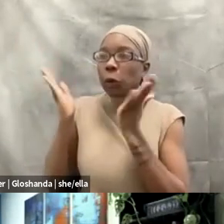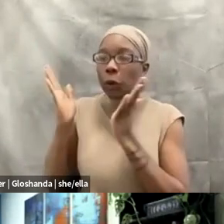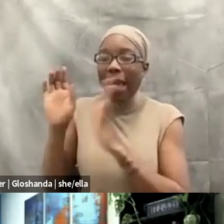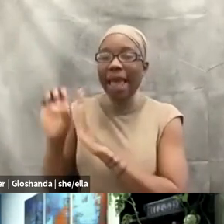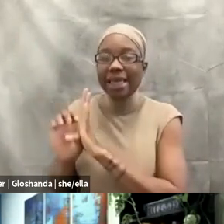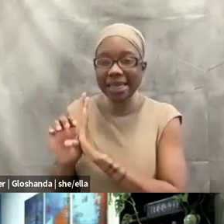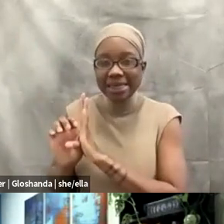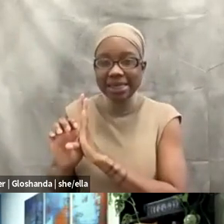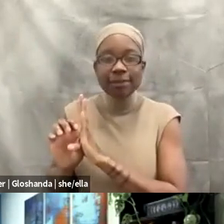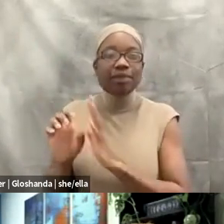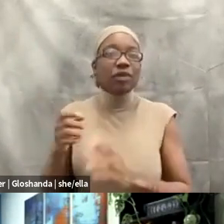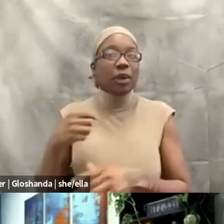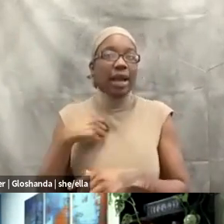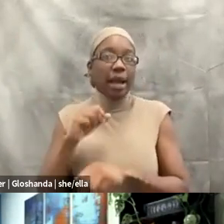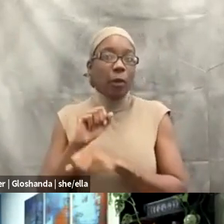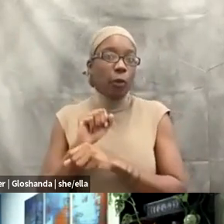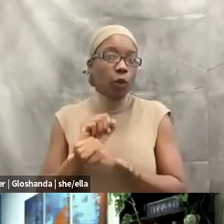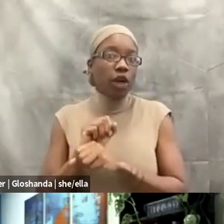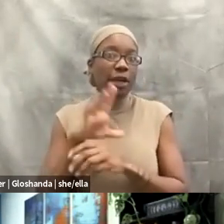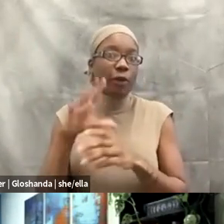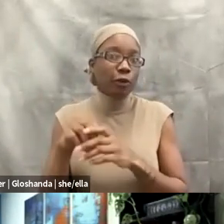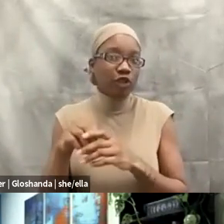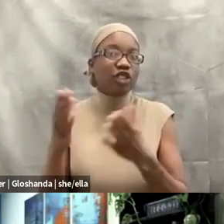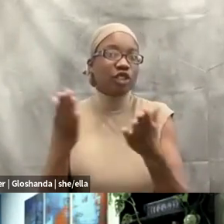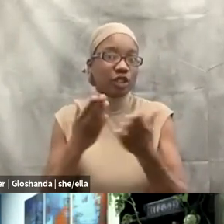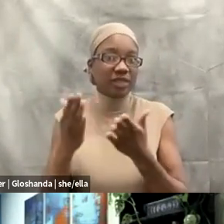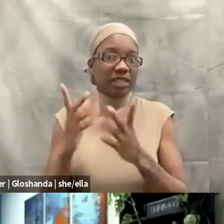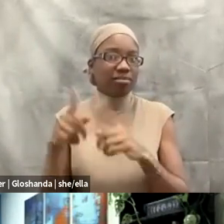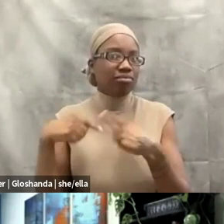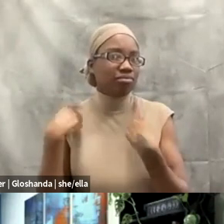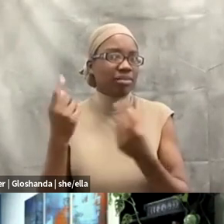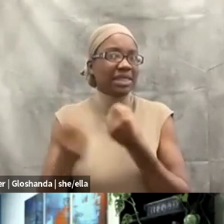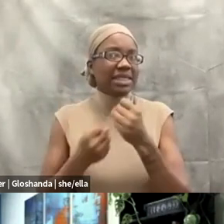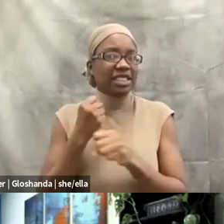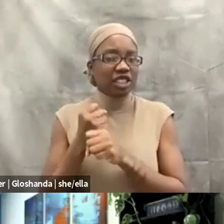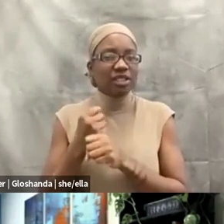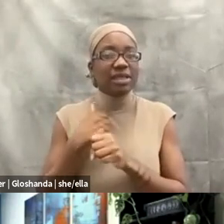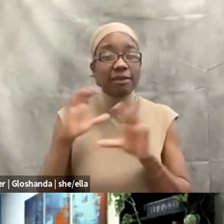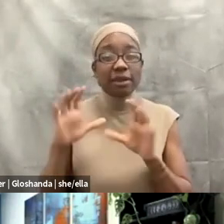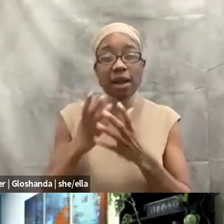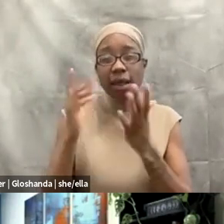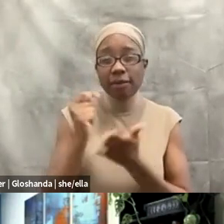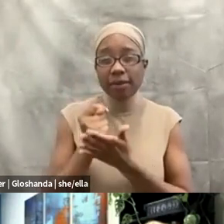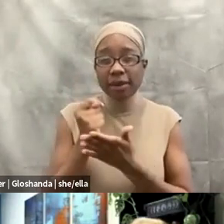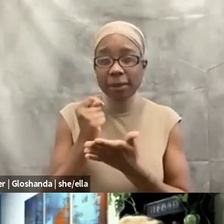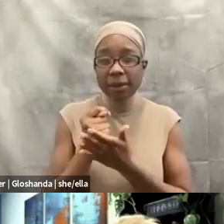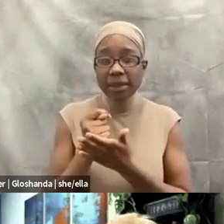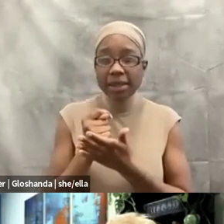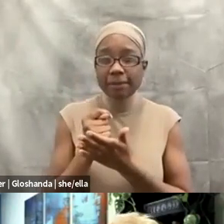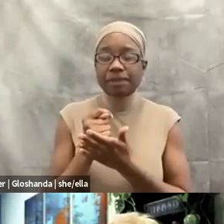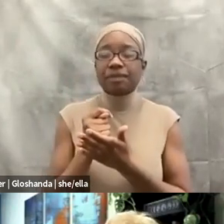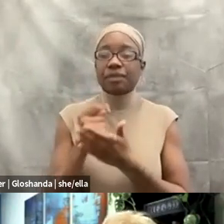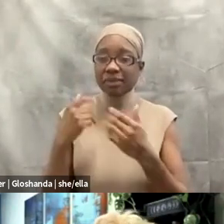in children's services almost all of the years that I've been in this field and I could do a lot of family therapy. Um, and there have been times when